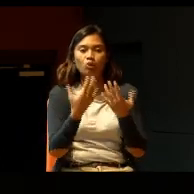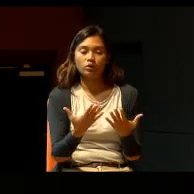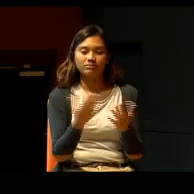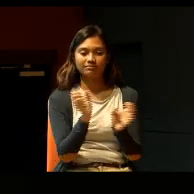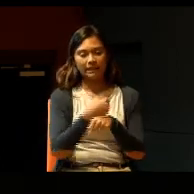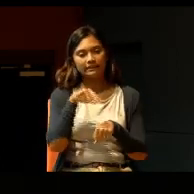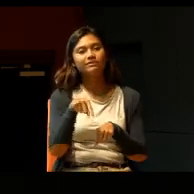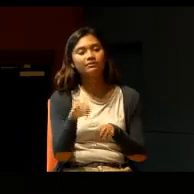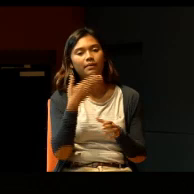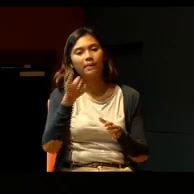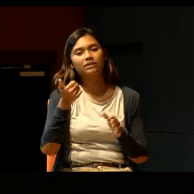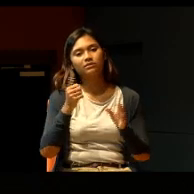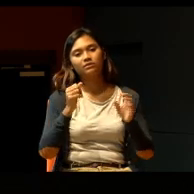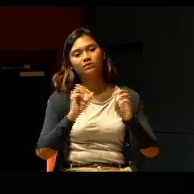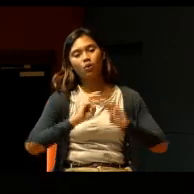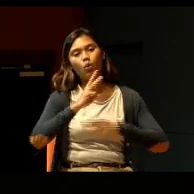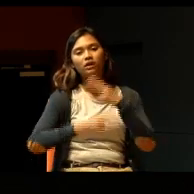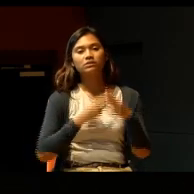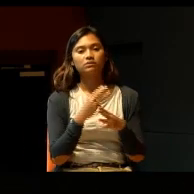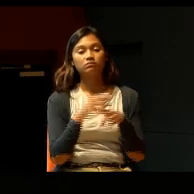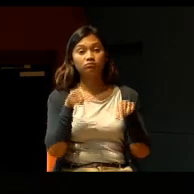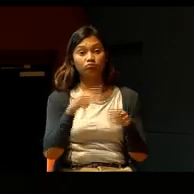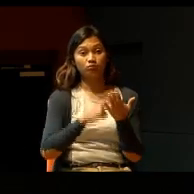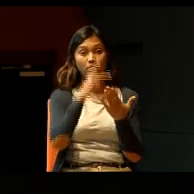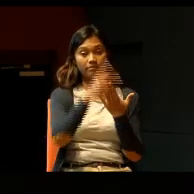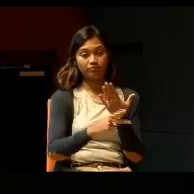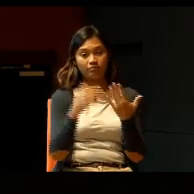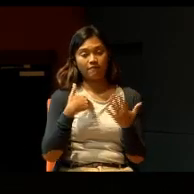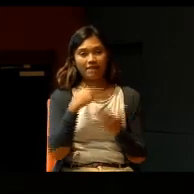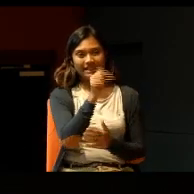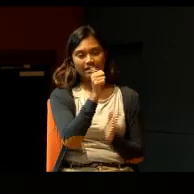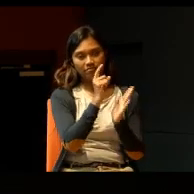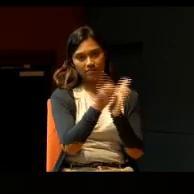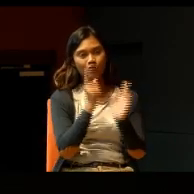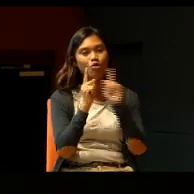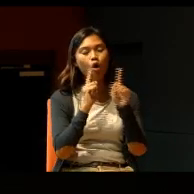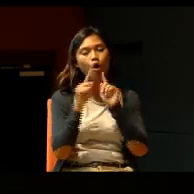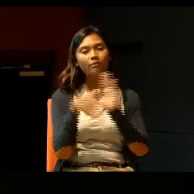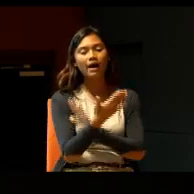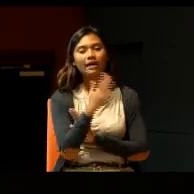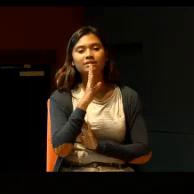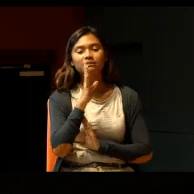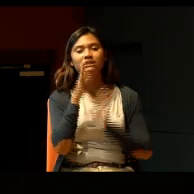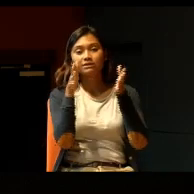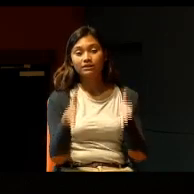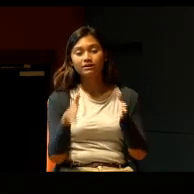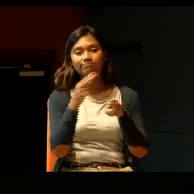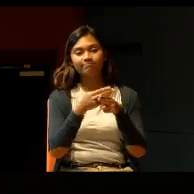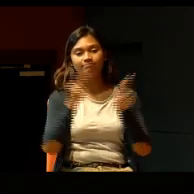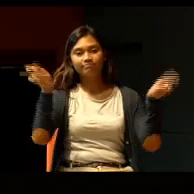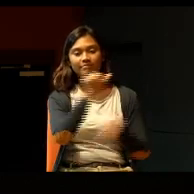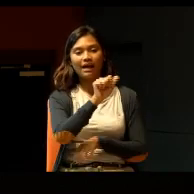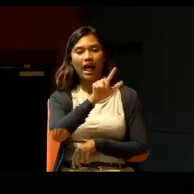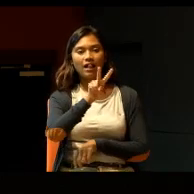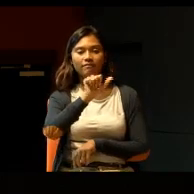The program today is divided into three sections, a 10-minute talk by our speaker, Mr Alvin Yap, a 10-minute interview with Mr